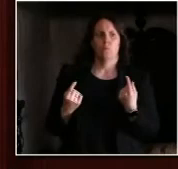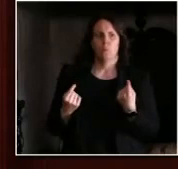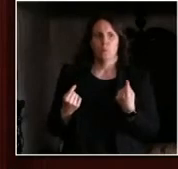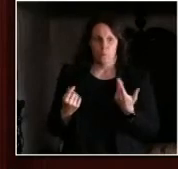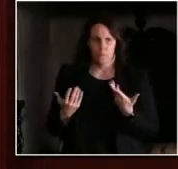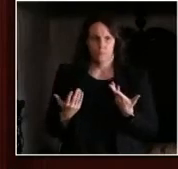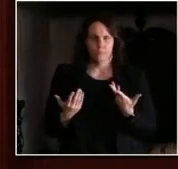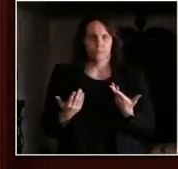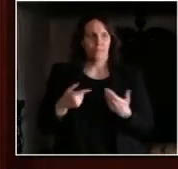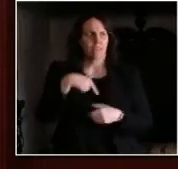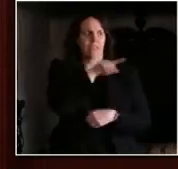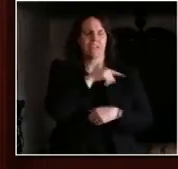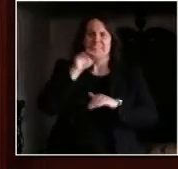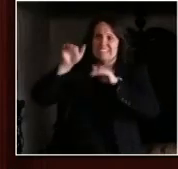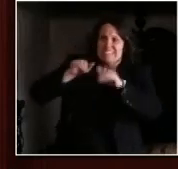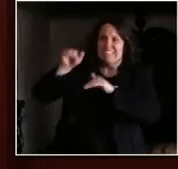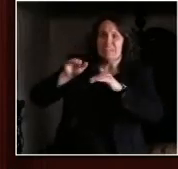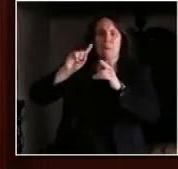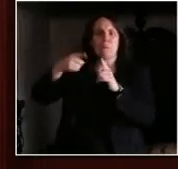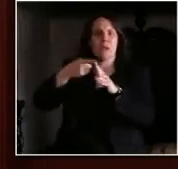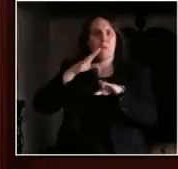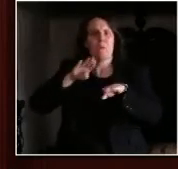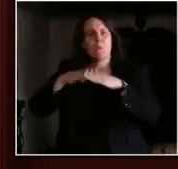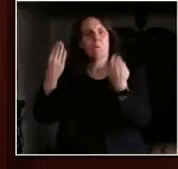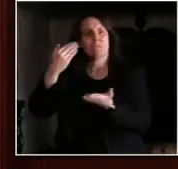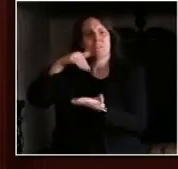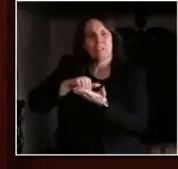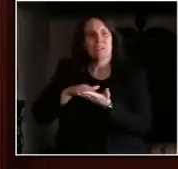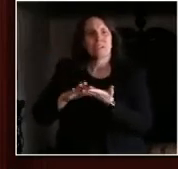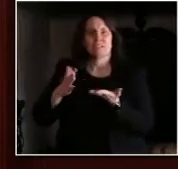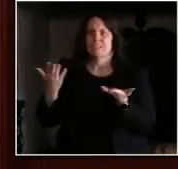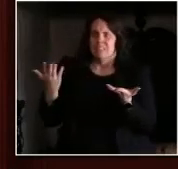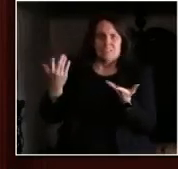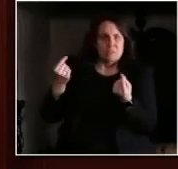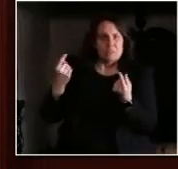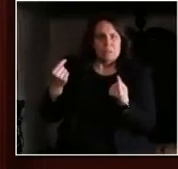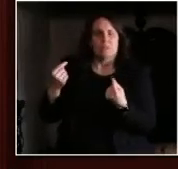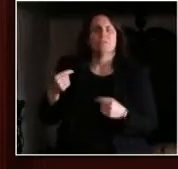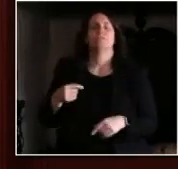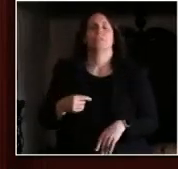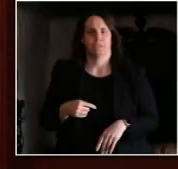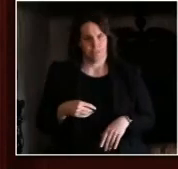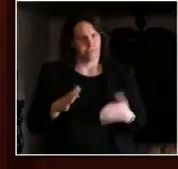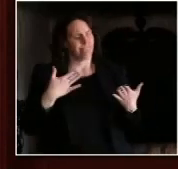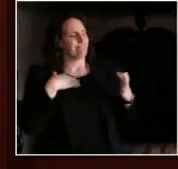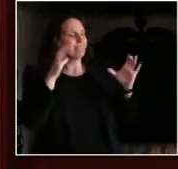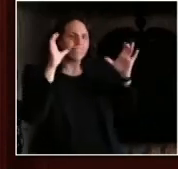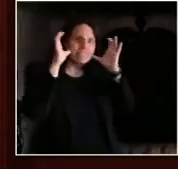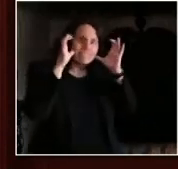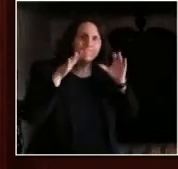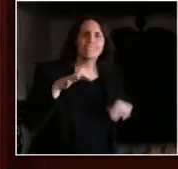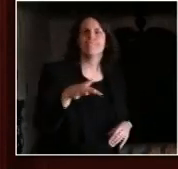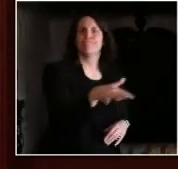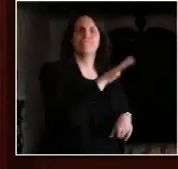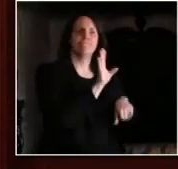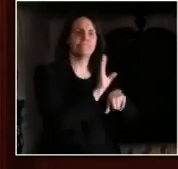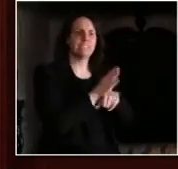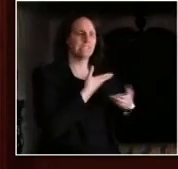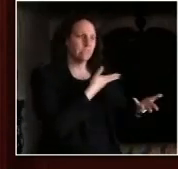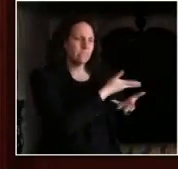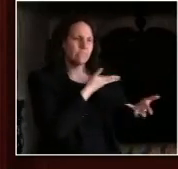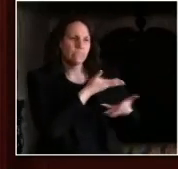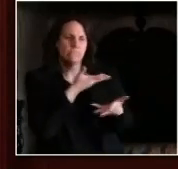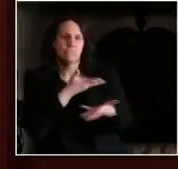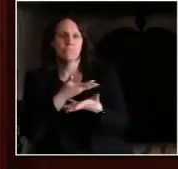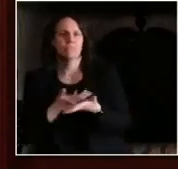many of us have been involved in those discussions and heard many of the questions. But I want to emphasize for you that a path has been laid out today